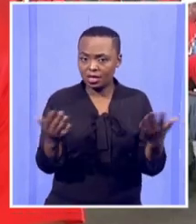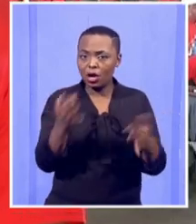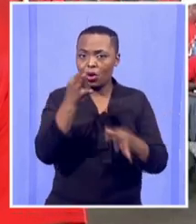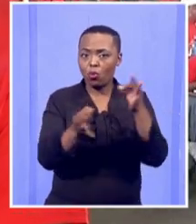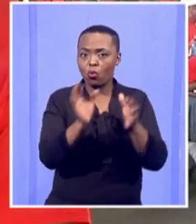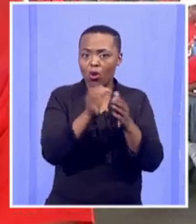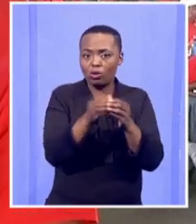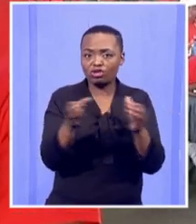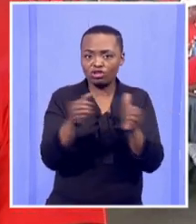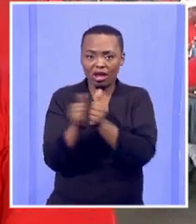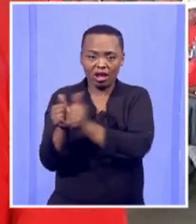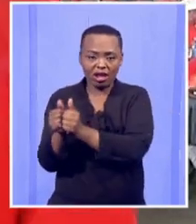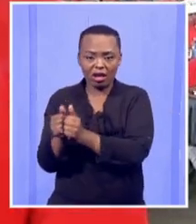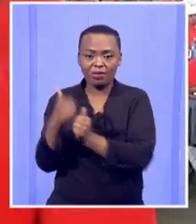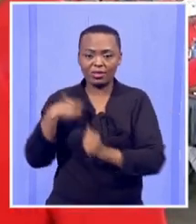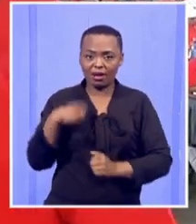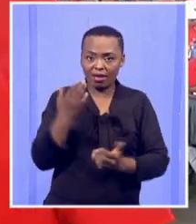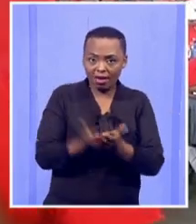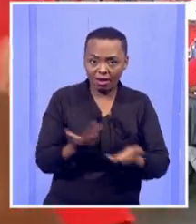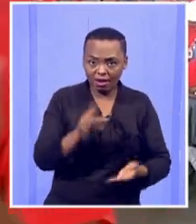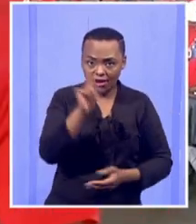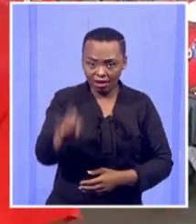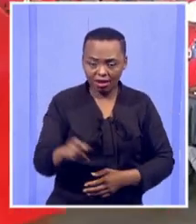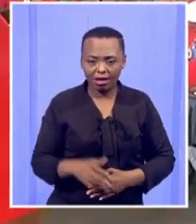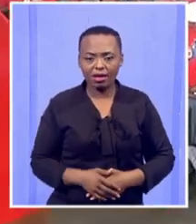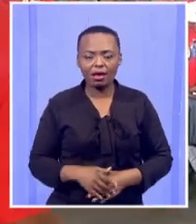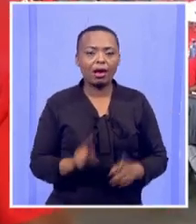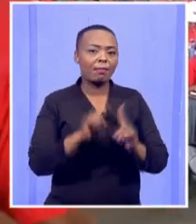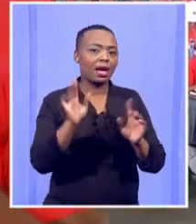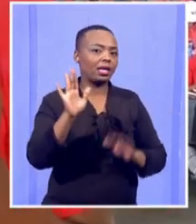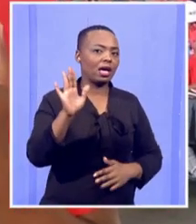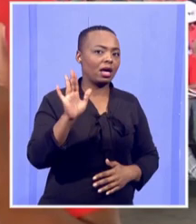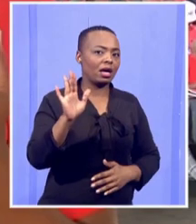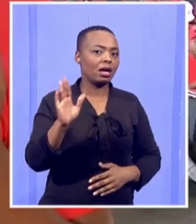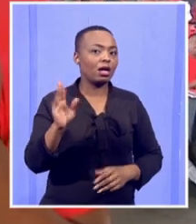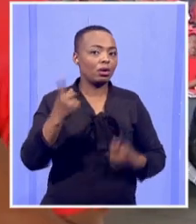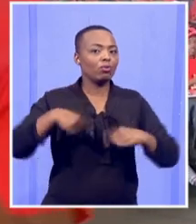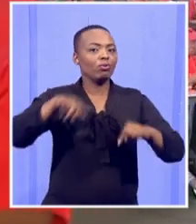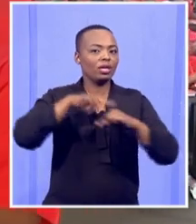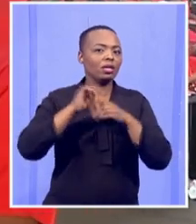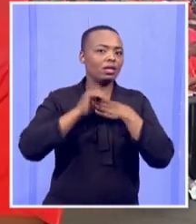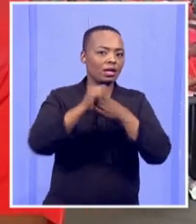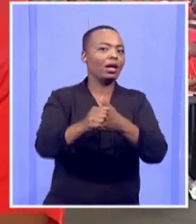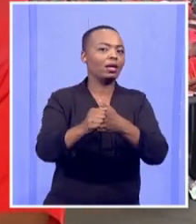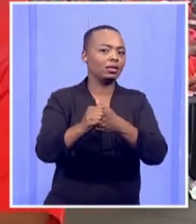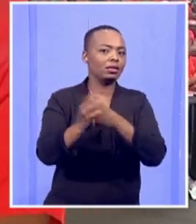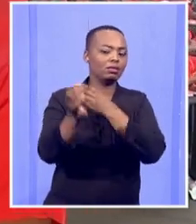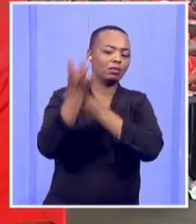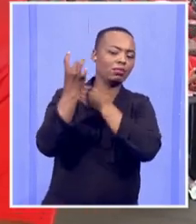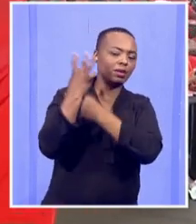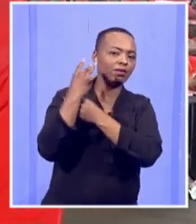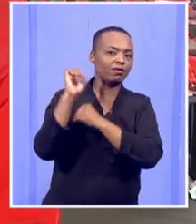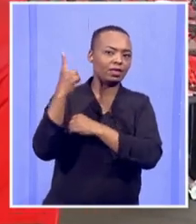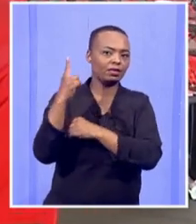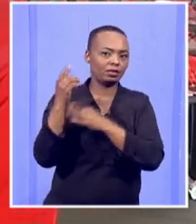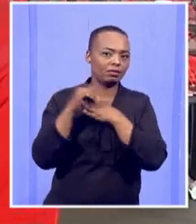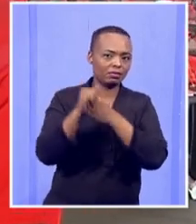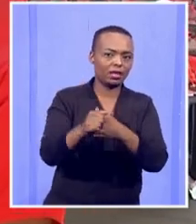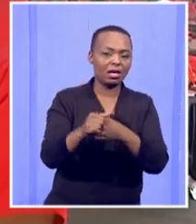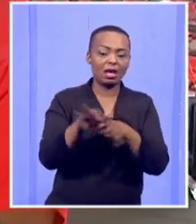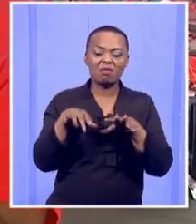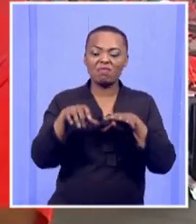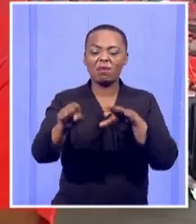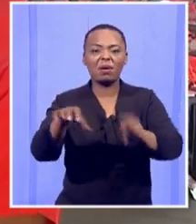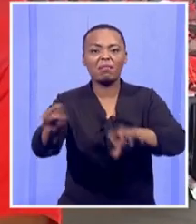municipalities? Yes, but we are guided. It's not about occupying positions here.